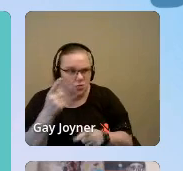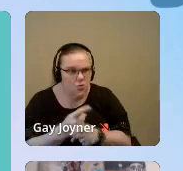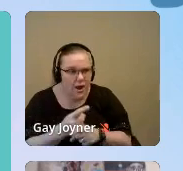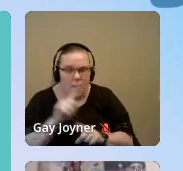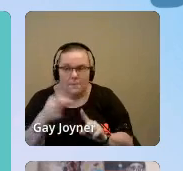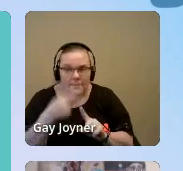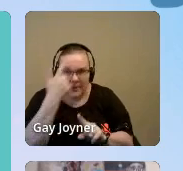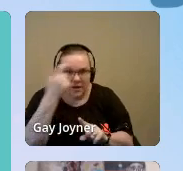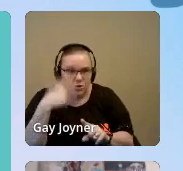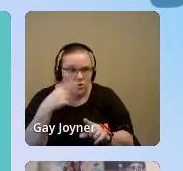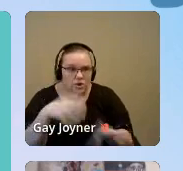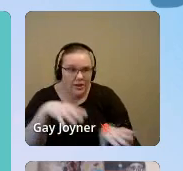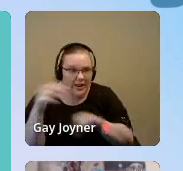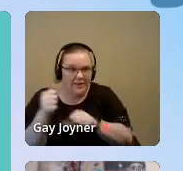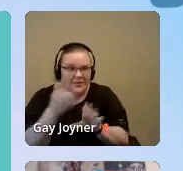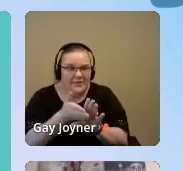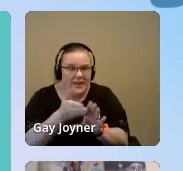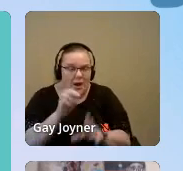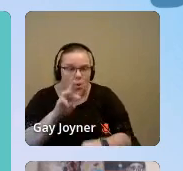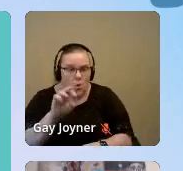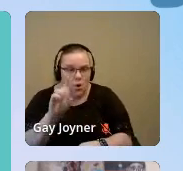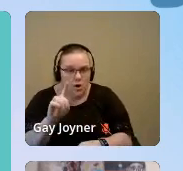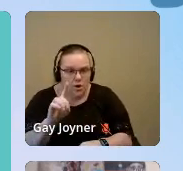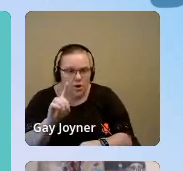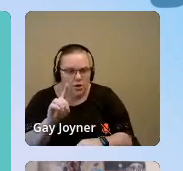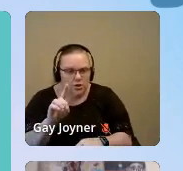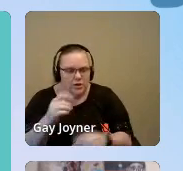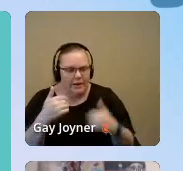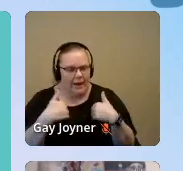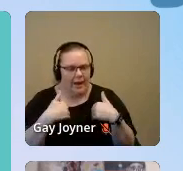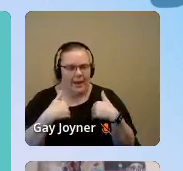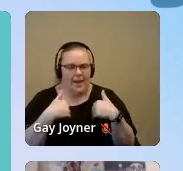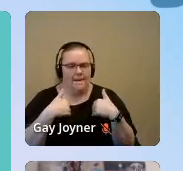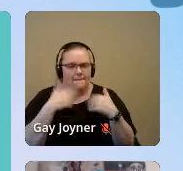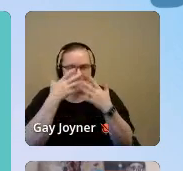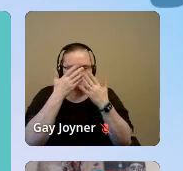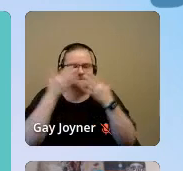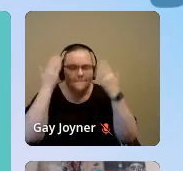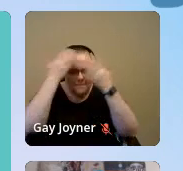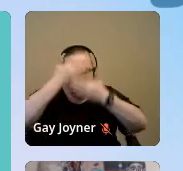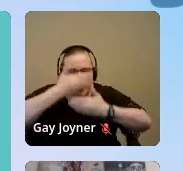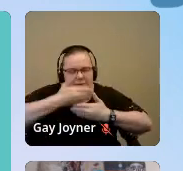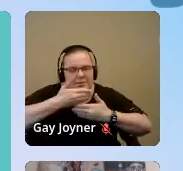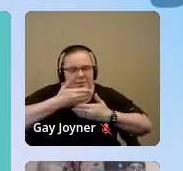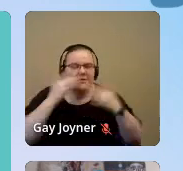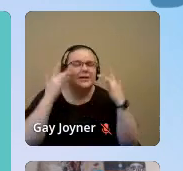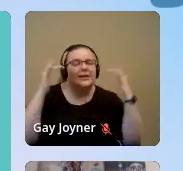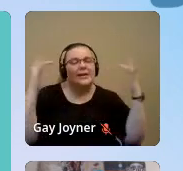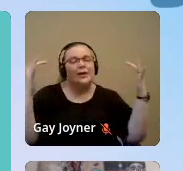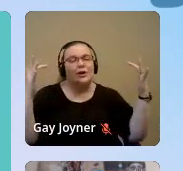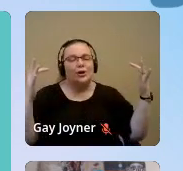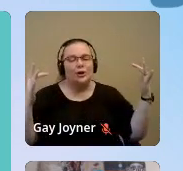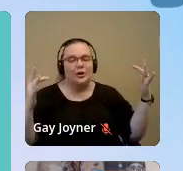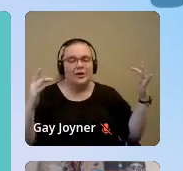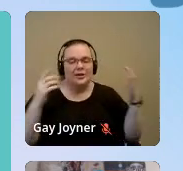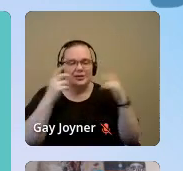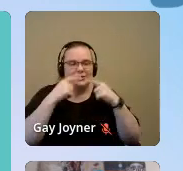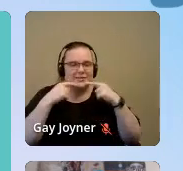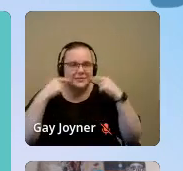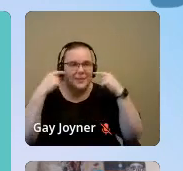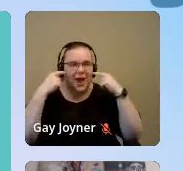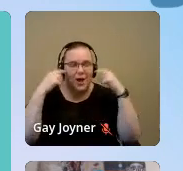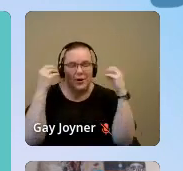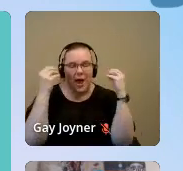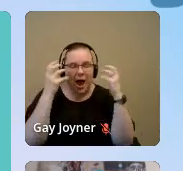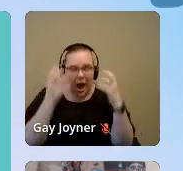she left the psych ward, she created a paper mache mask of glitter and light. She smiled until her eyes bugged out.